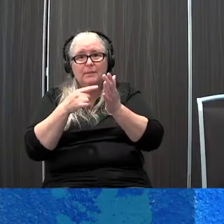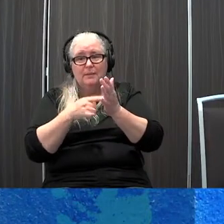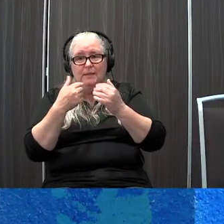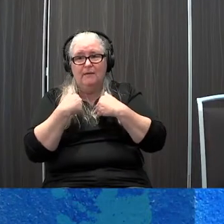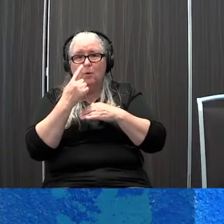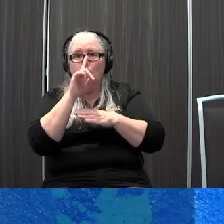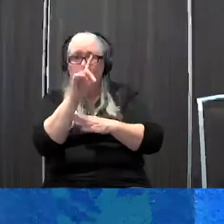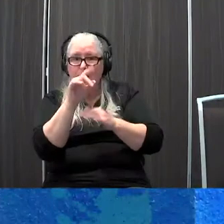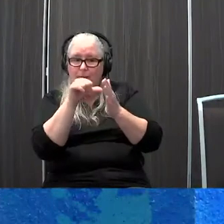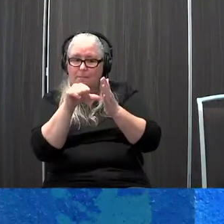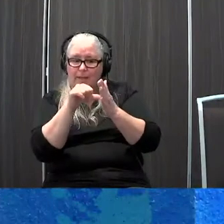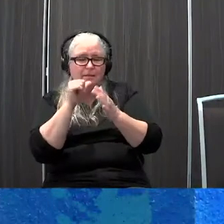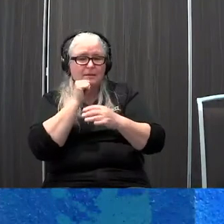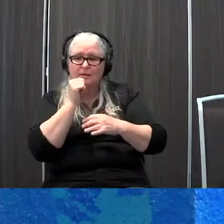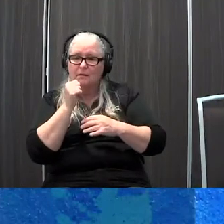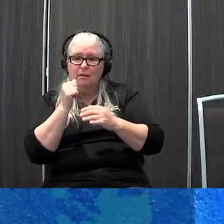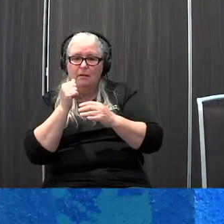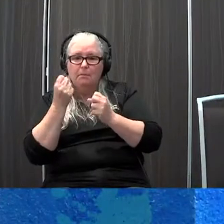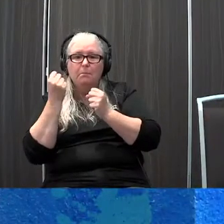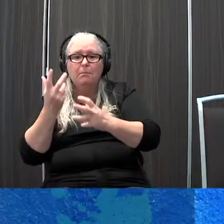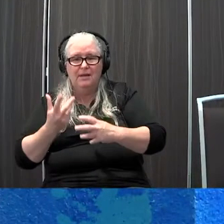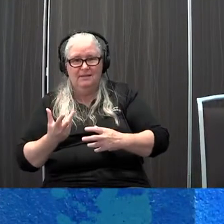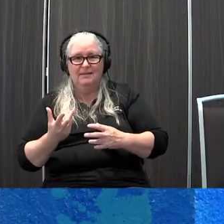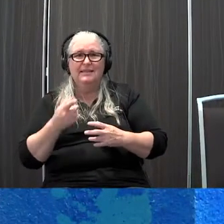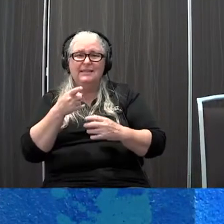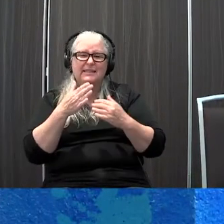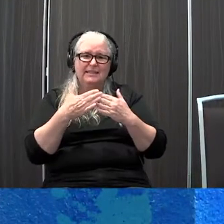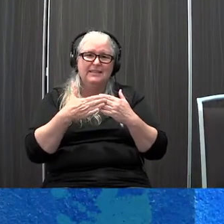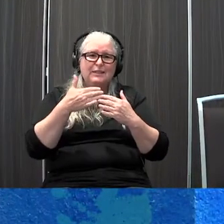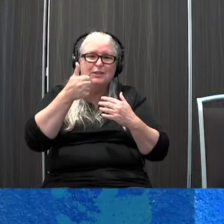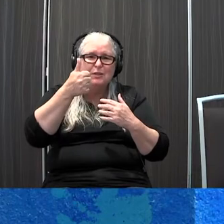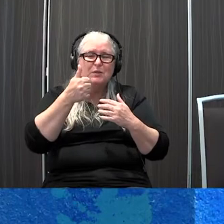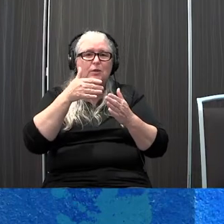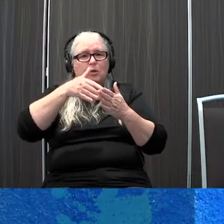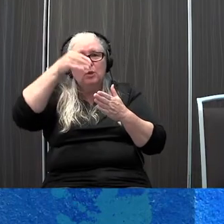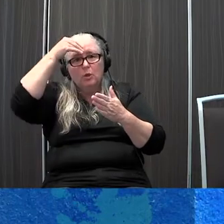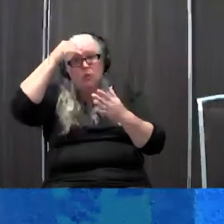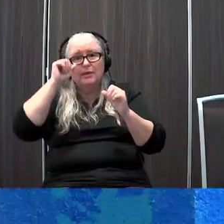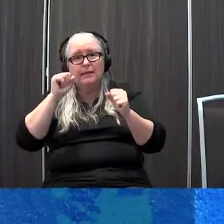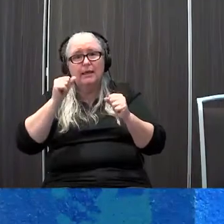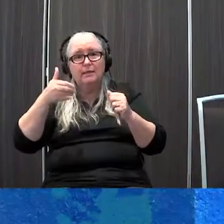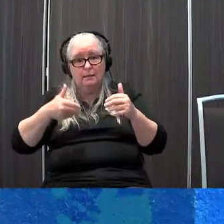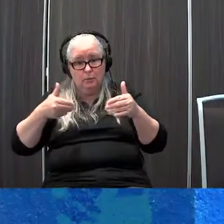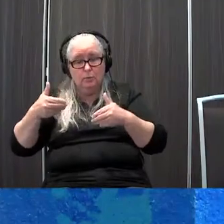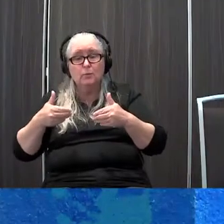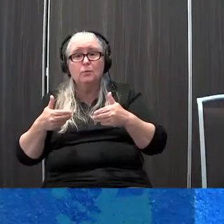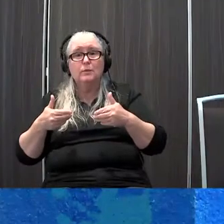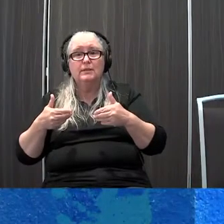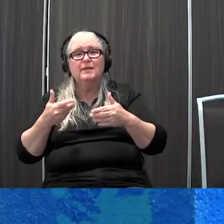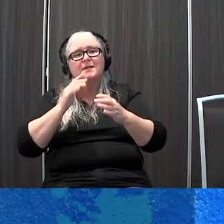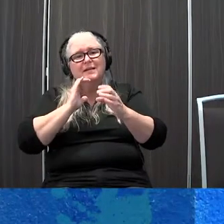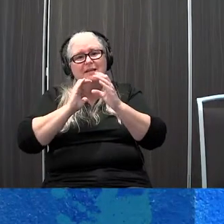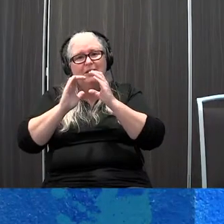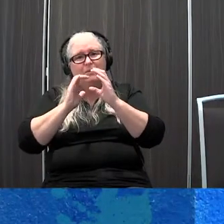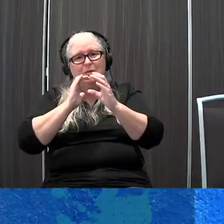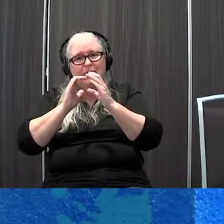it's a bit easier to learn and we can introduce a communication